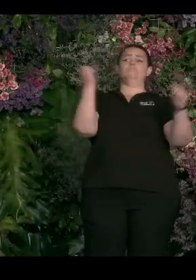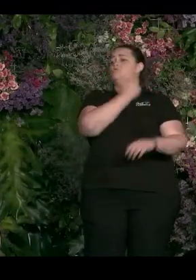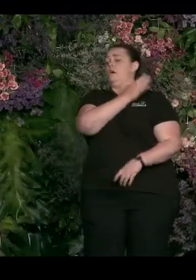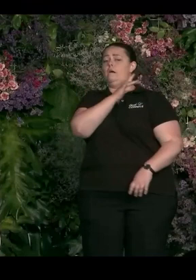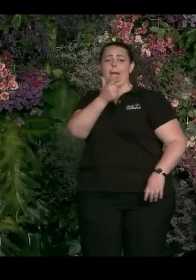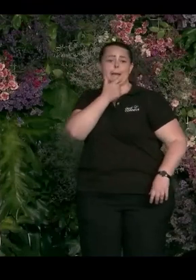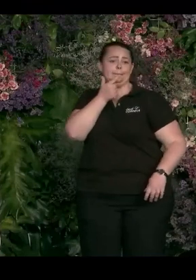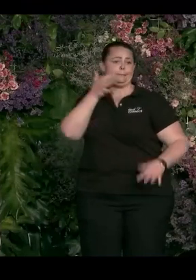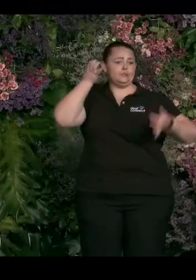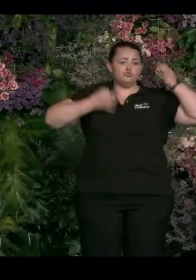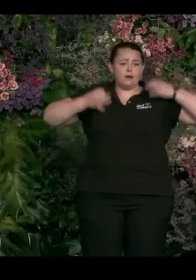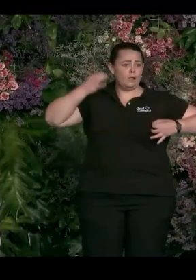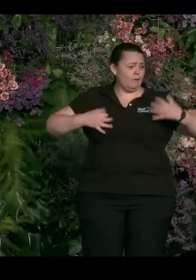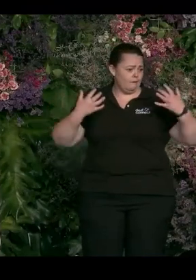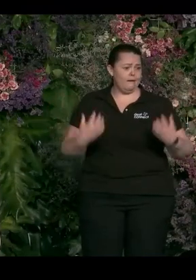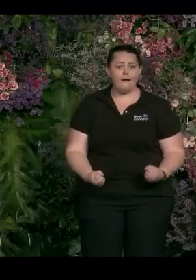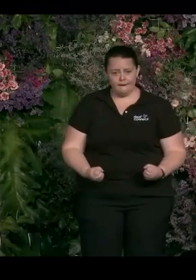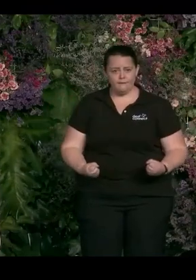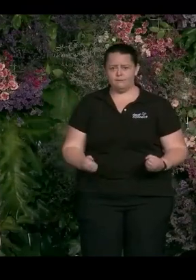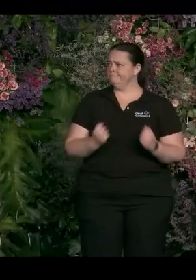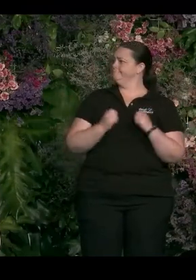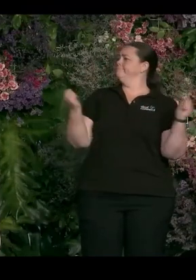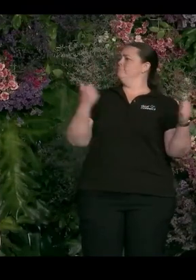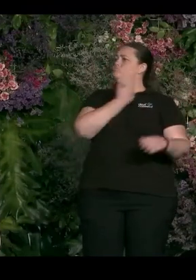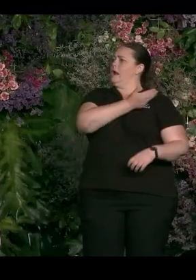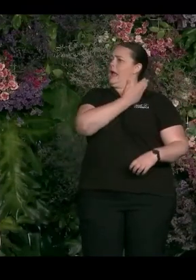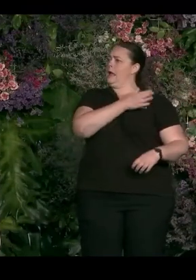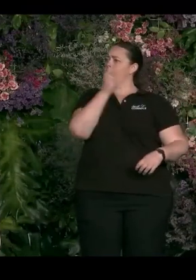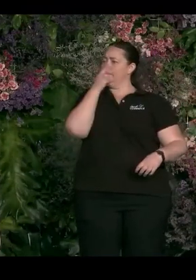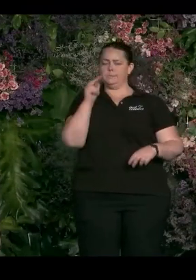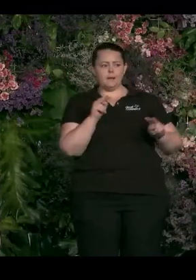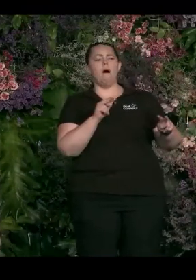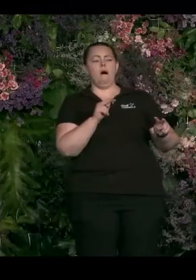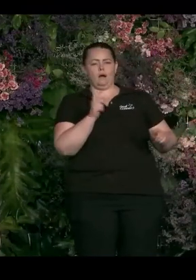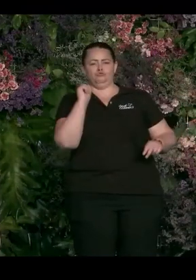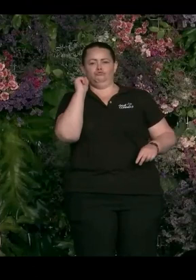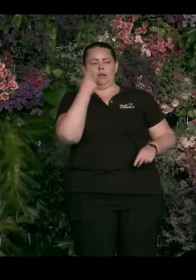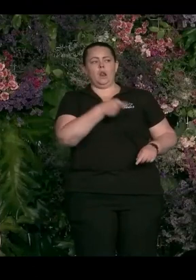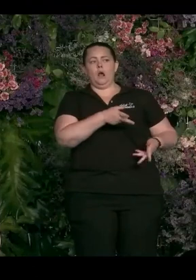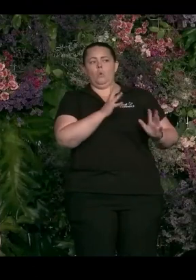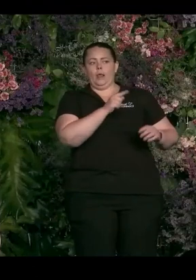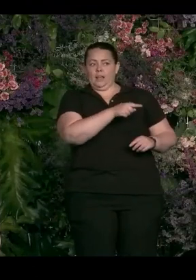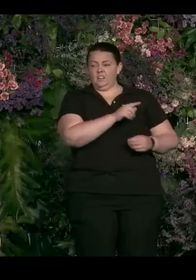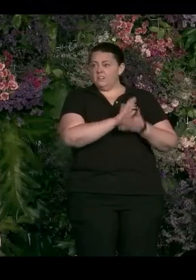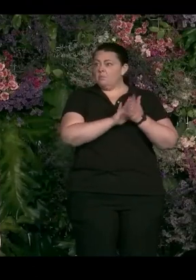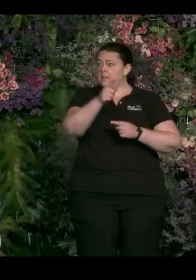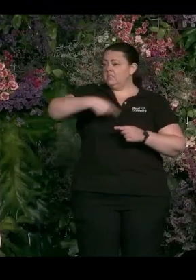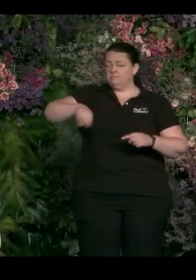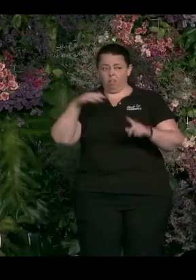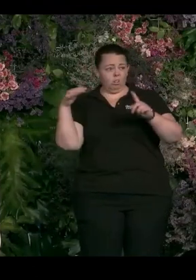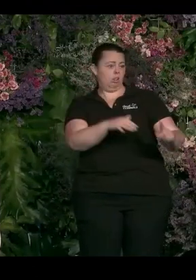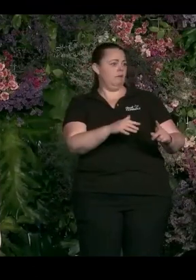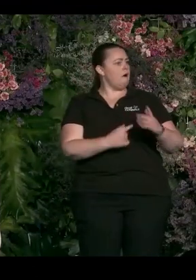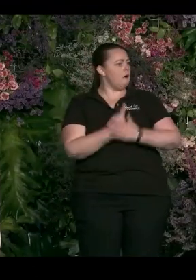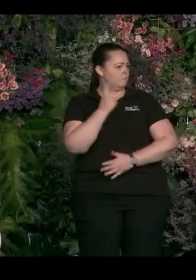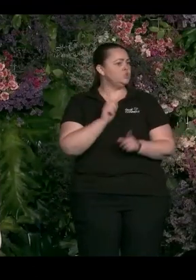that our people recognise that you've got your willingness to do that too and you do cop stuff as a result, but you're still going